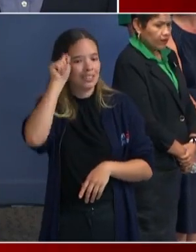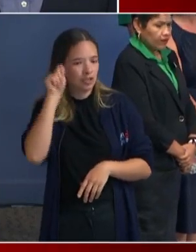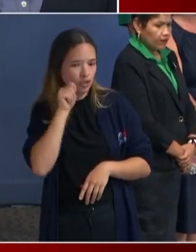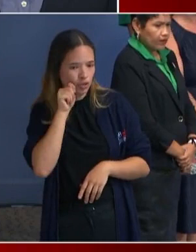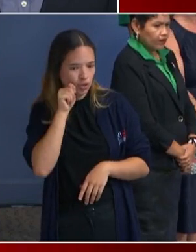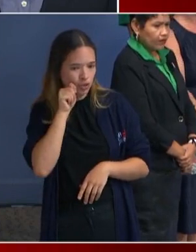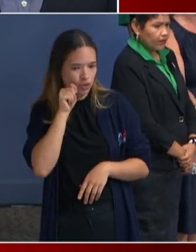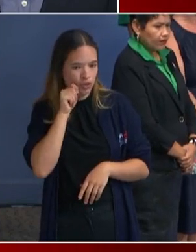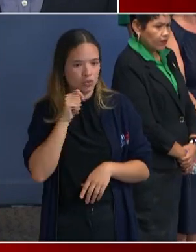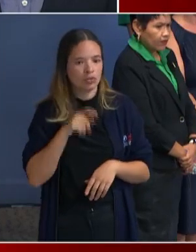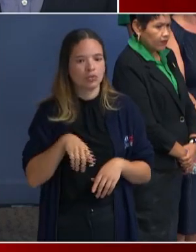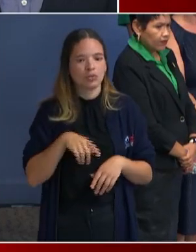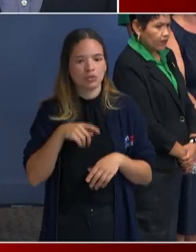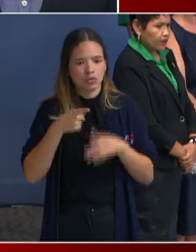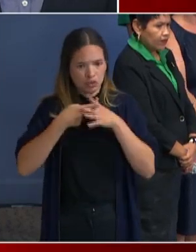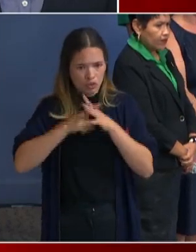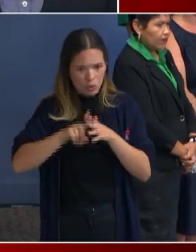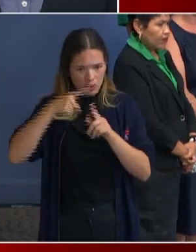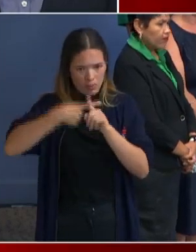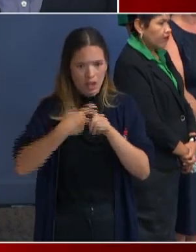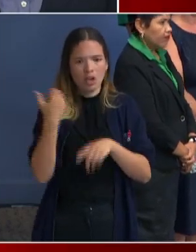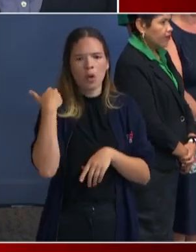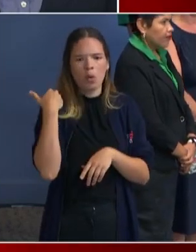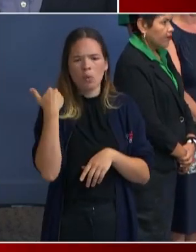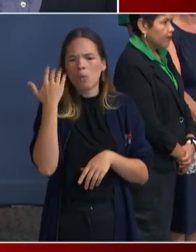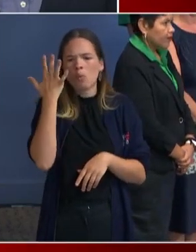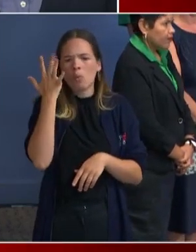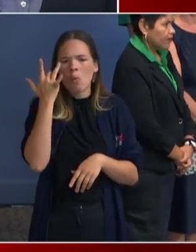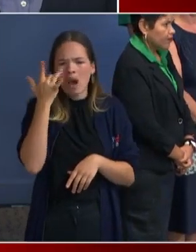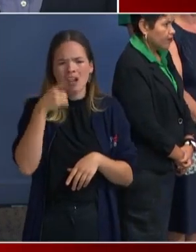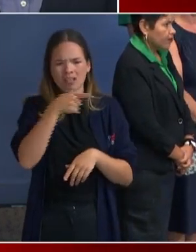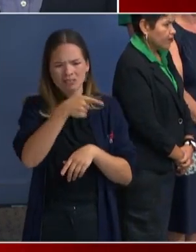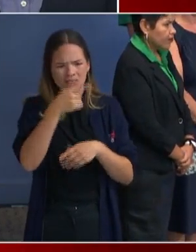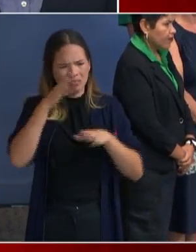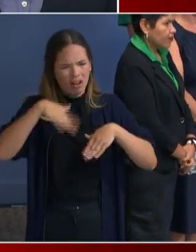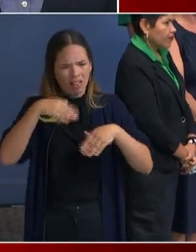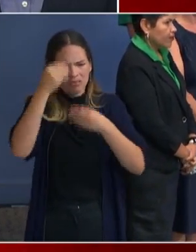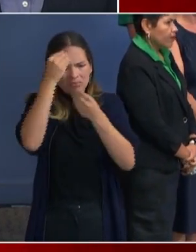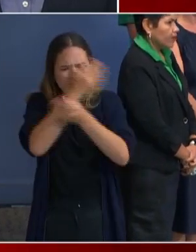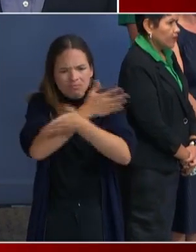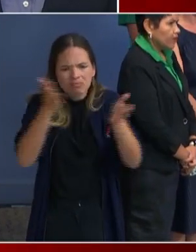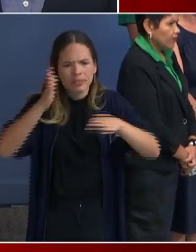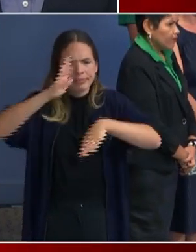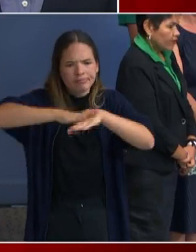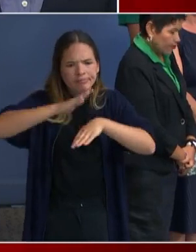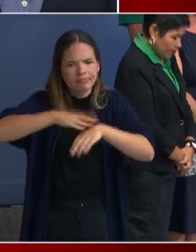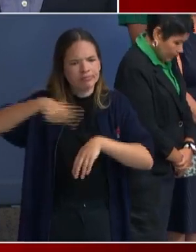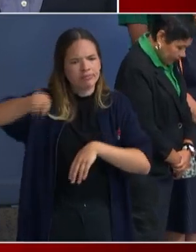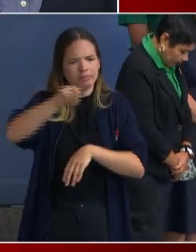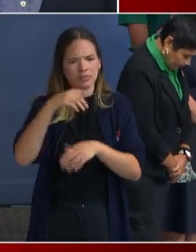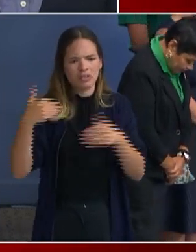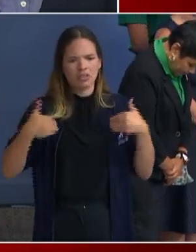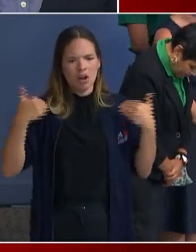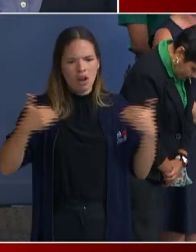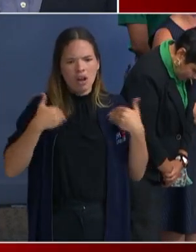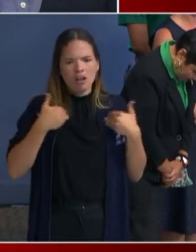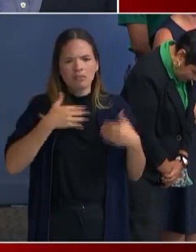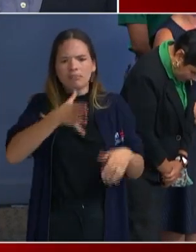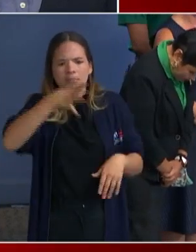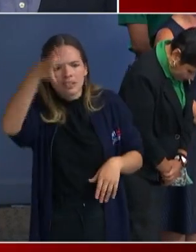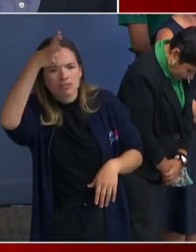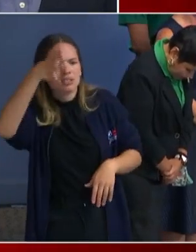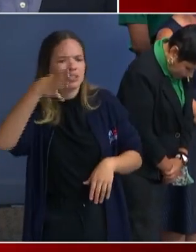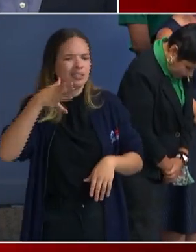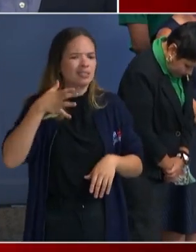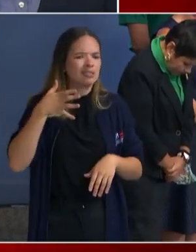public announcement like PG County did and warn, um, youth and, and their caregivers that they should be inside